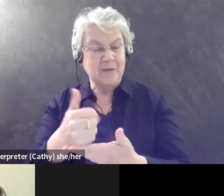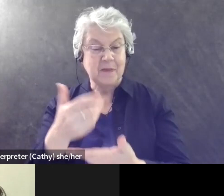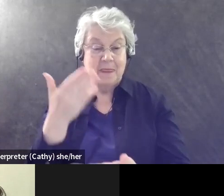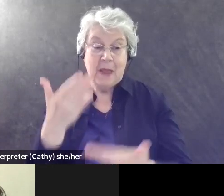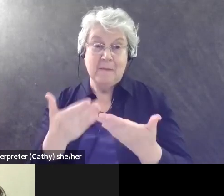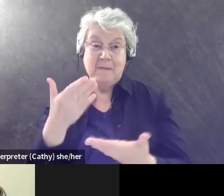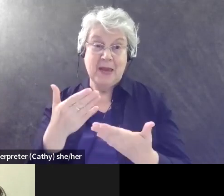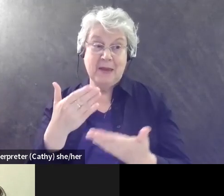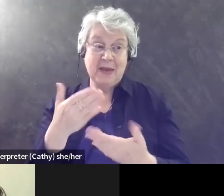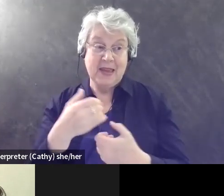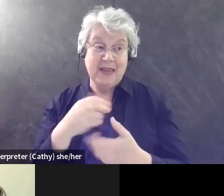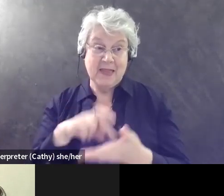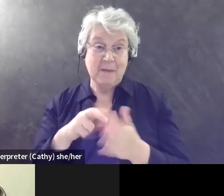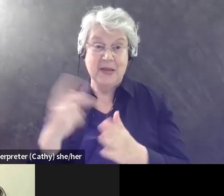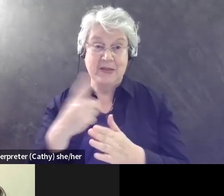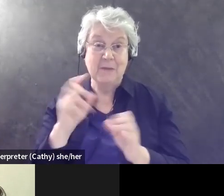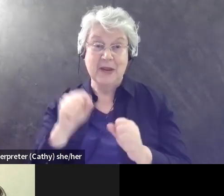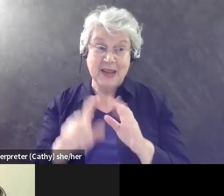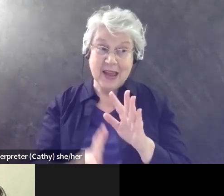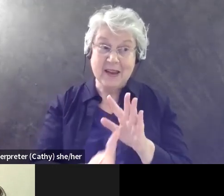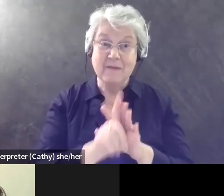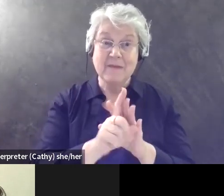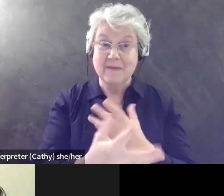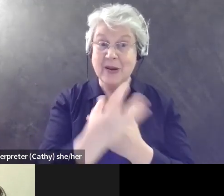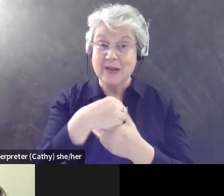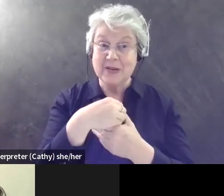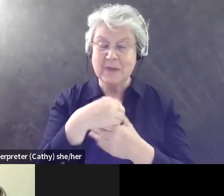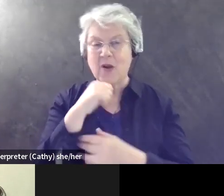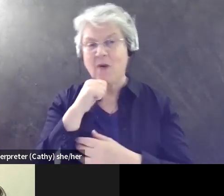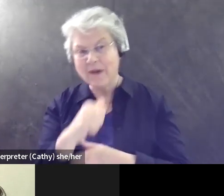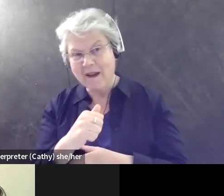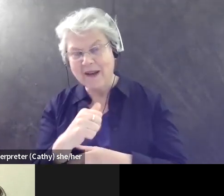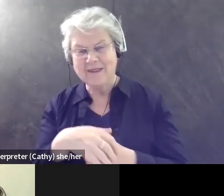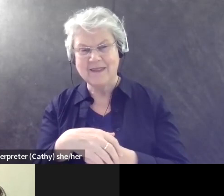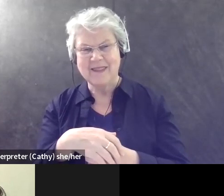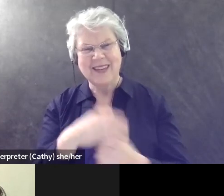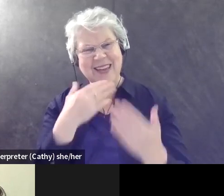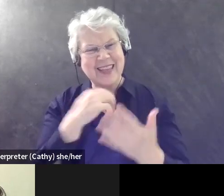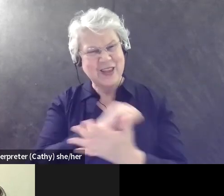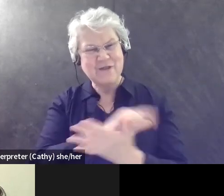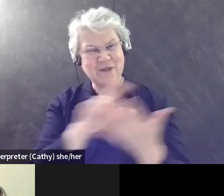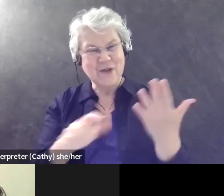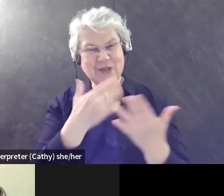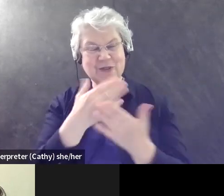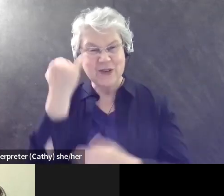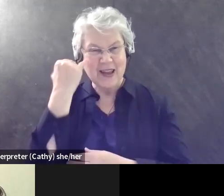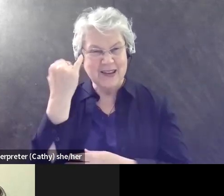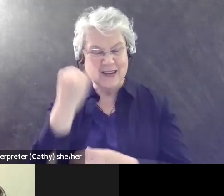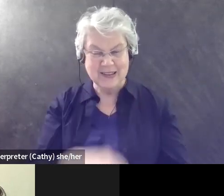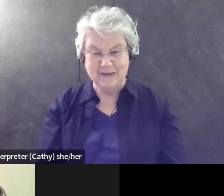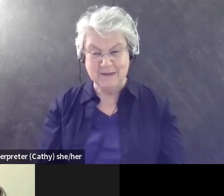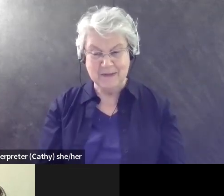between someone being able to attend or not. Um, yeah. Thank you. Thank you for all that. Um, uh,